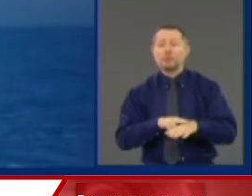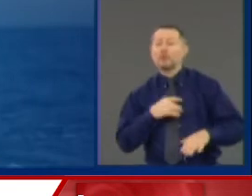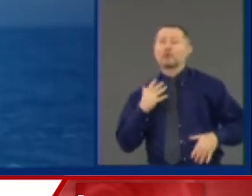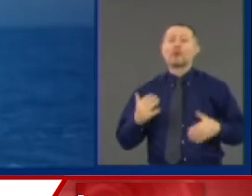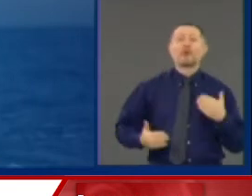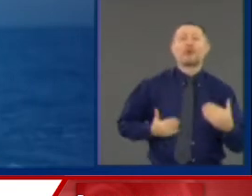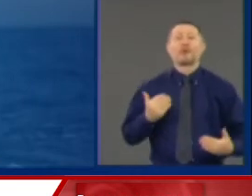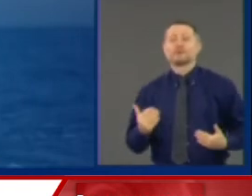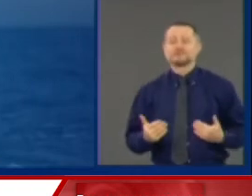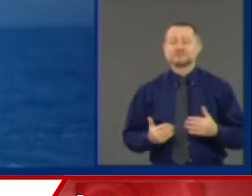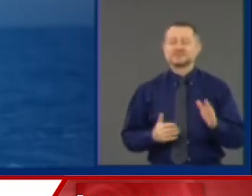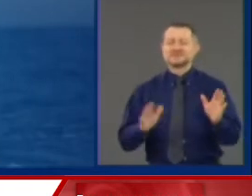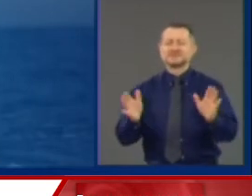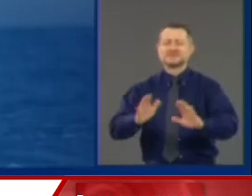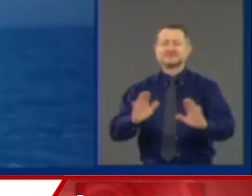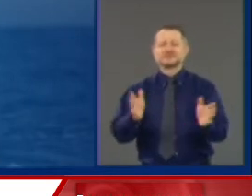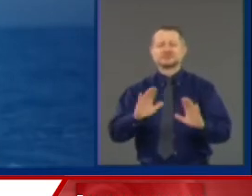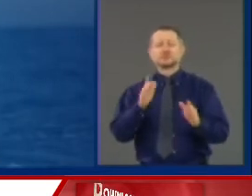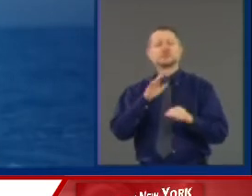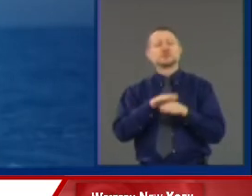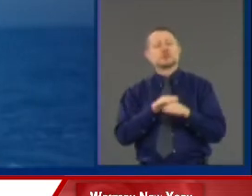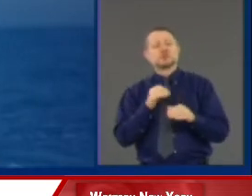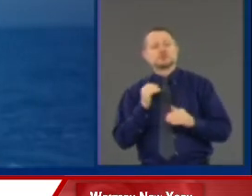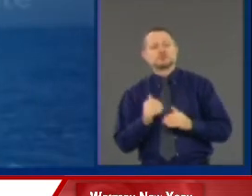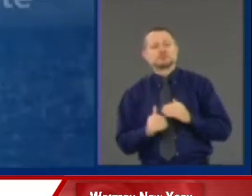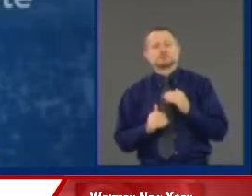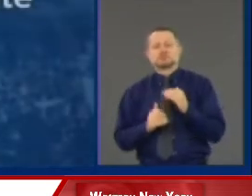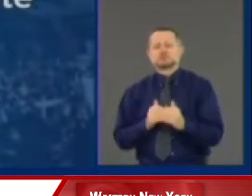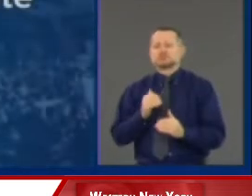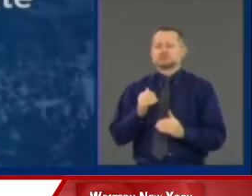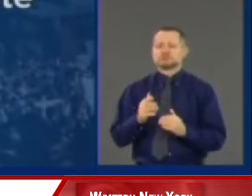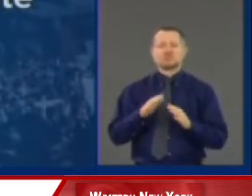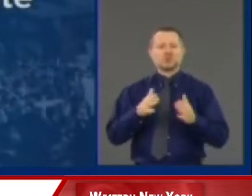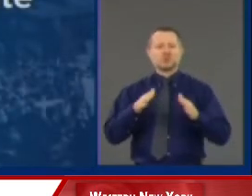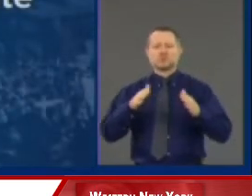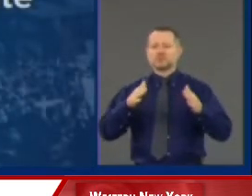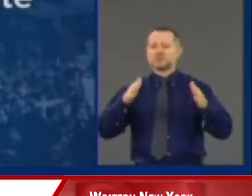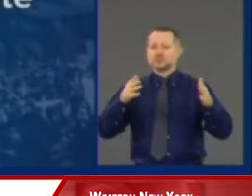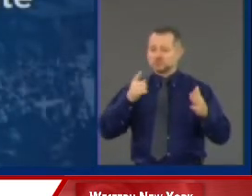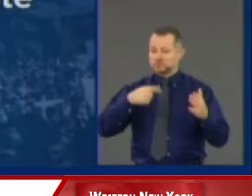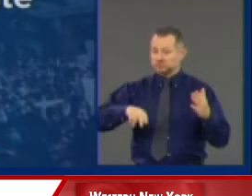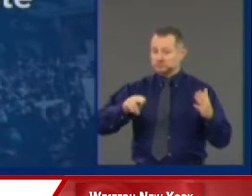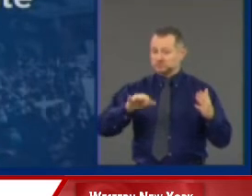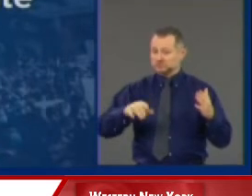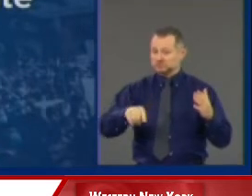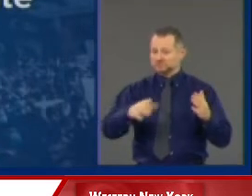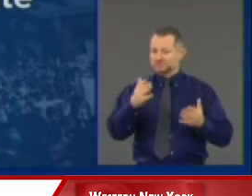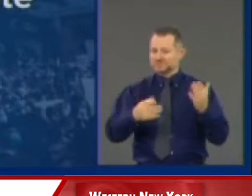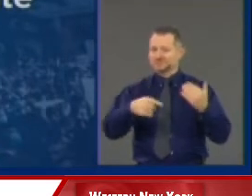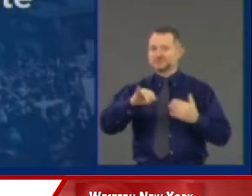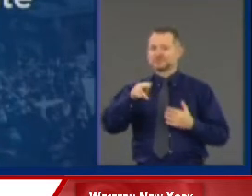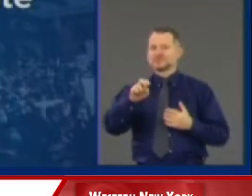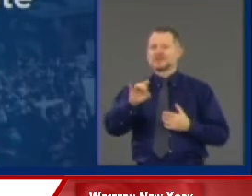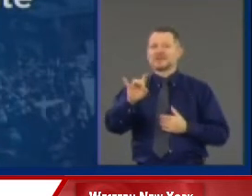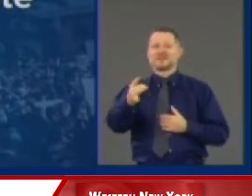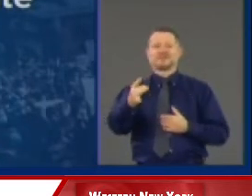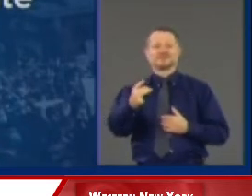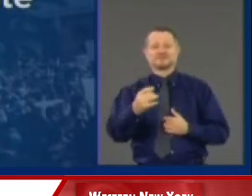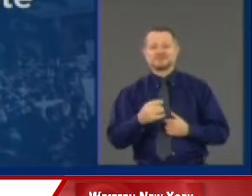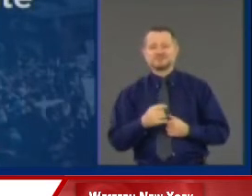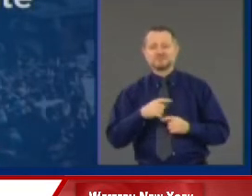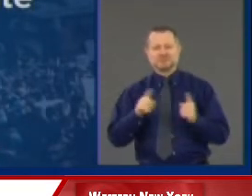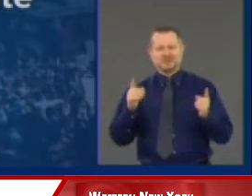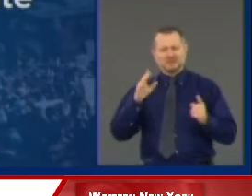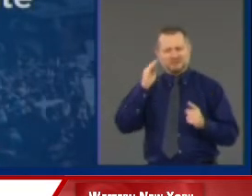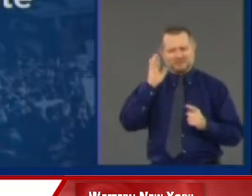about reopening in one week in New York City. And now we're seeing these mass mass gatherings